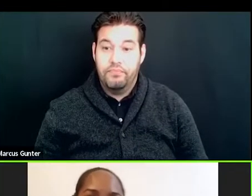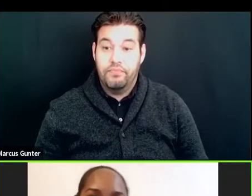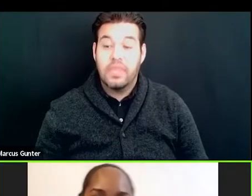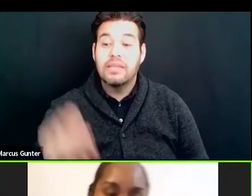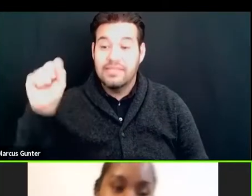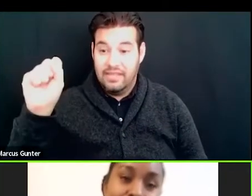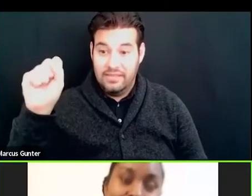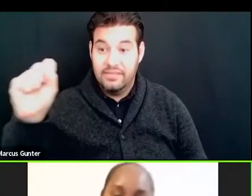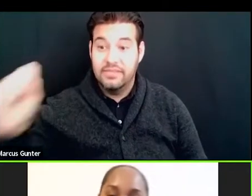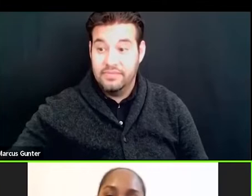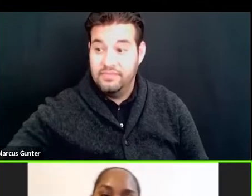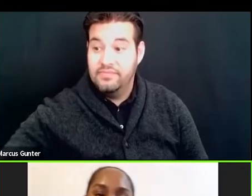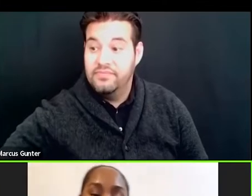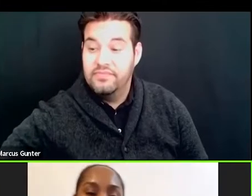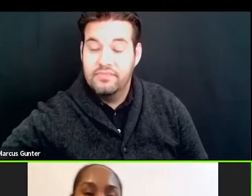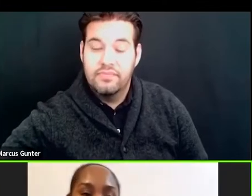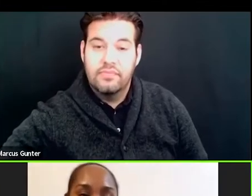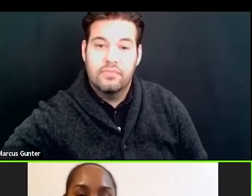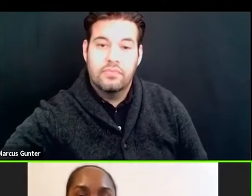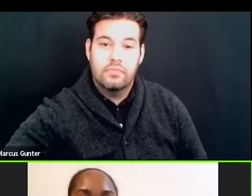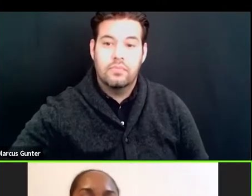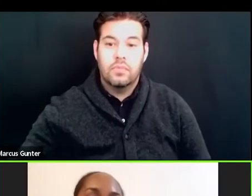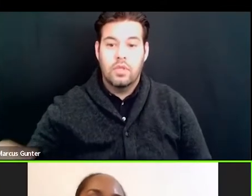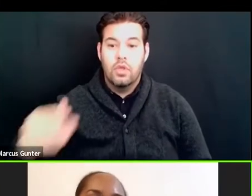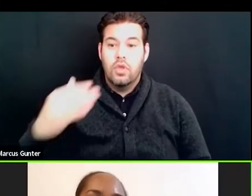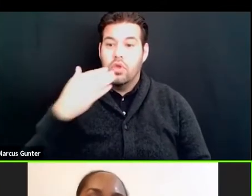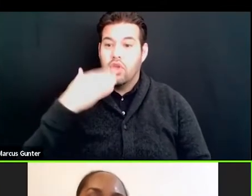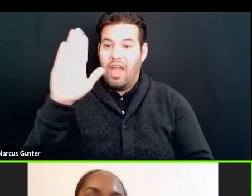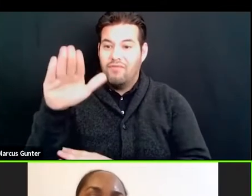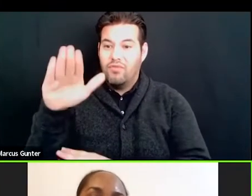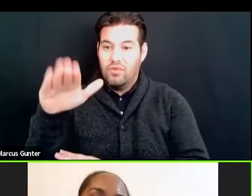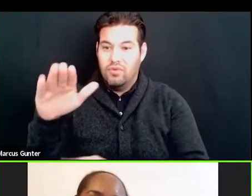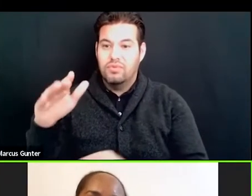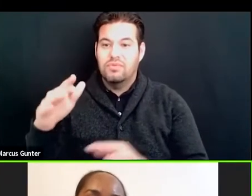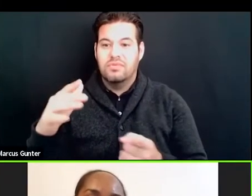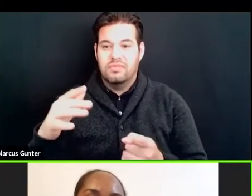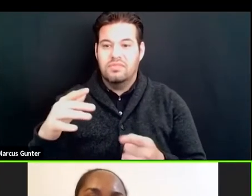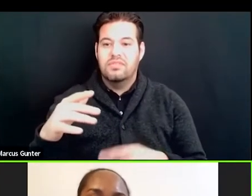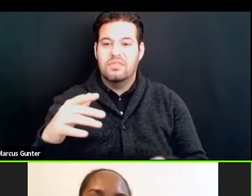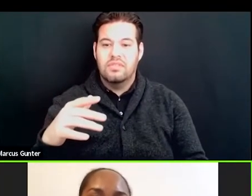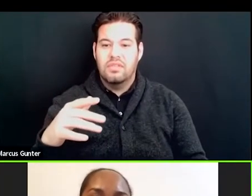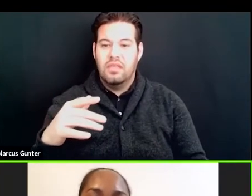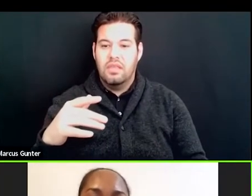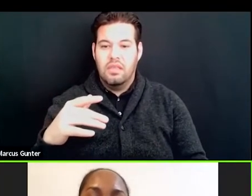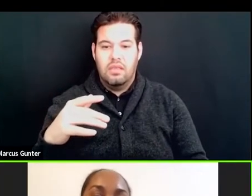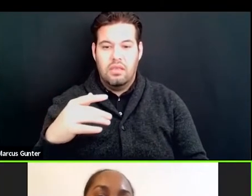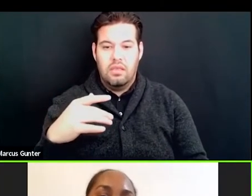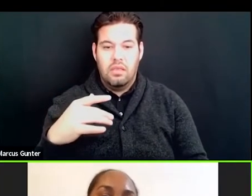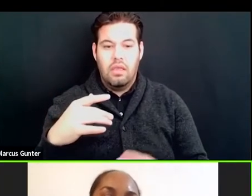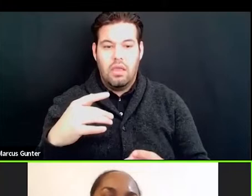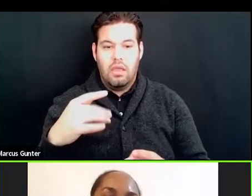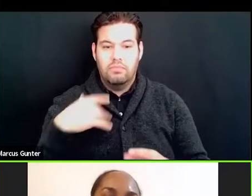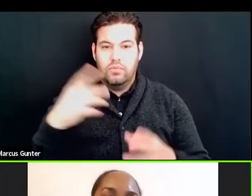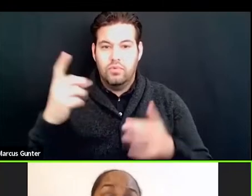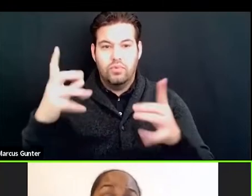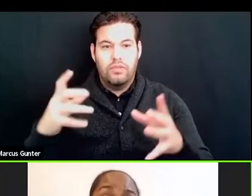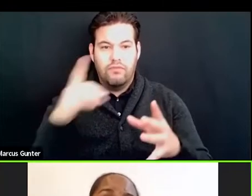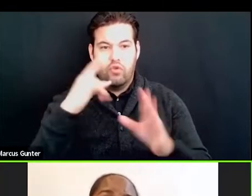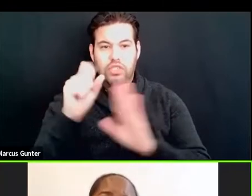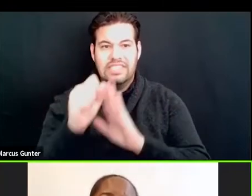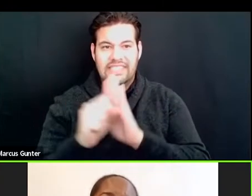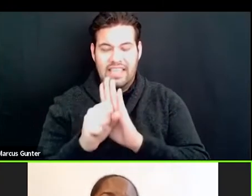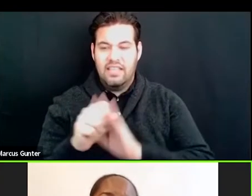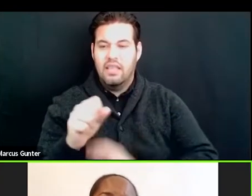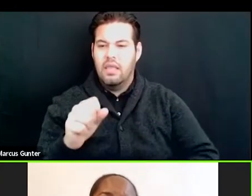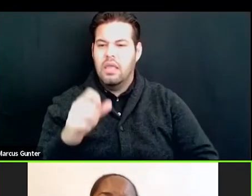Yes. Um, good afternoon, Susanna Davis. Oh, this isn't a hearing. Uh, well, racial equity director for the state anyway. Um, yes,